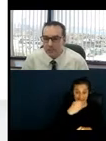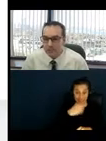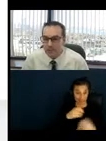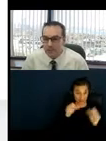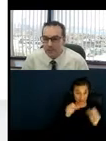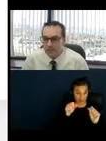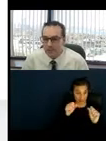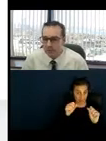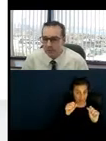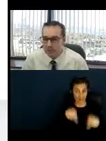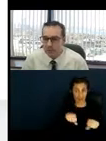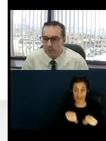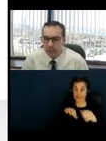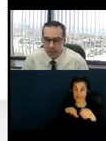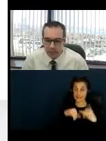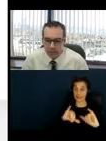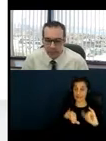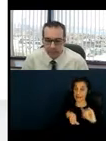accessible route